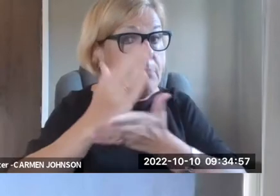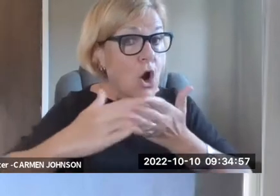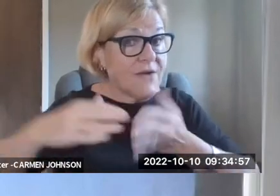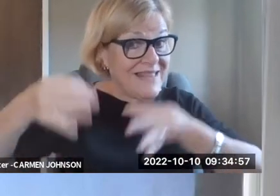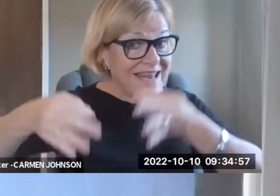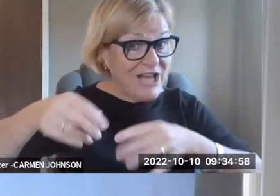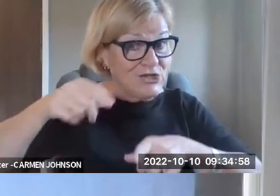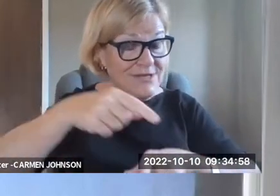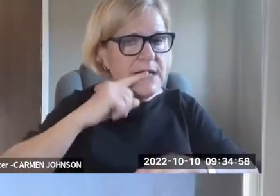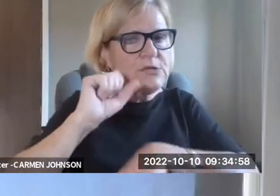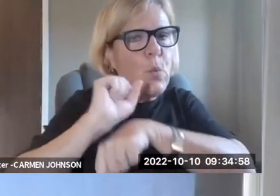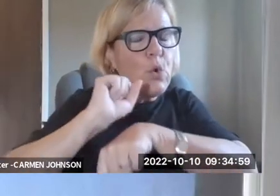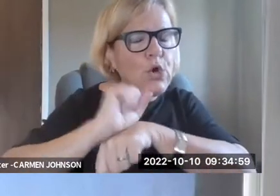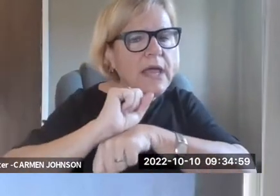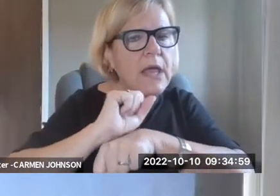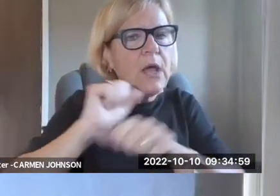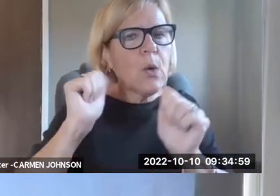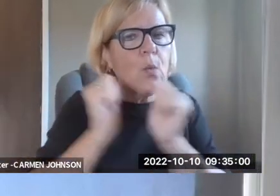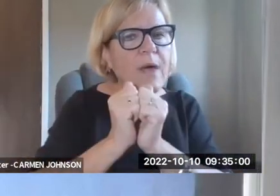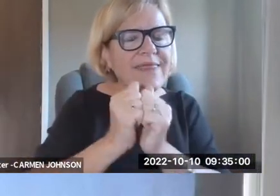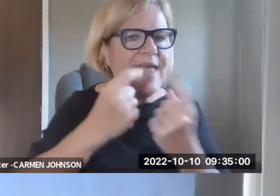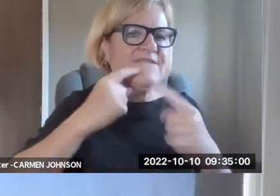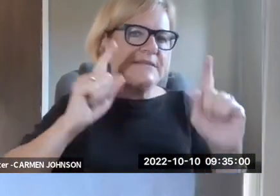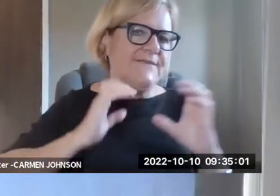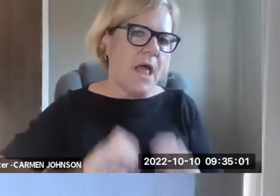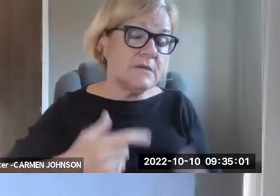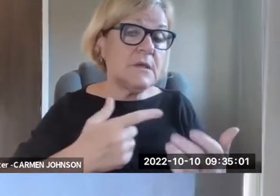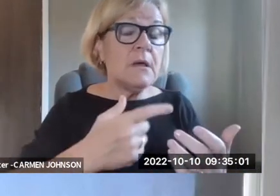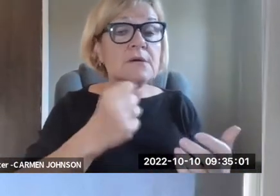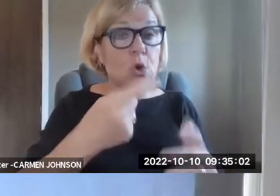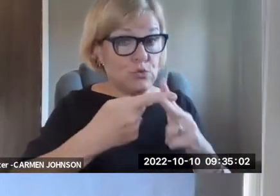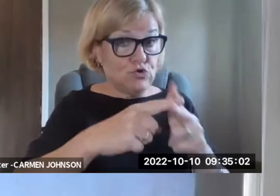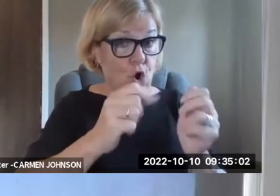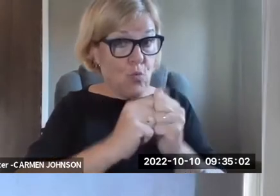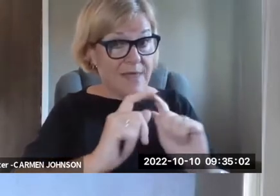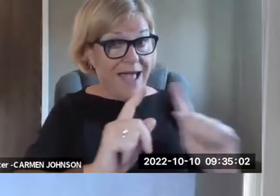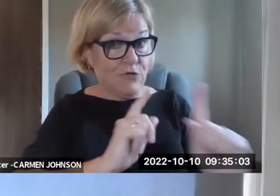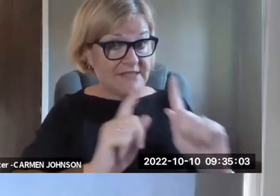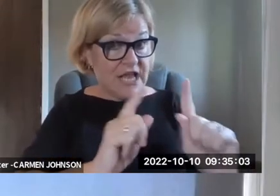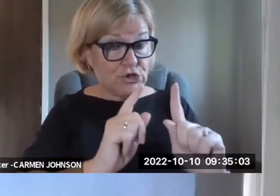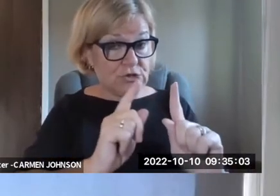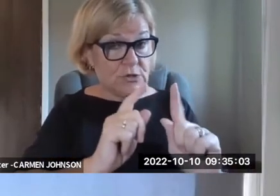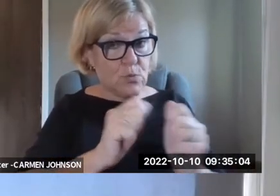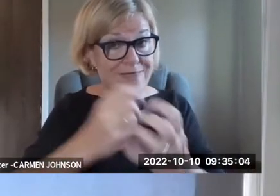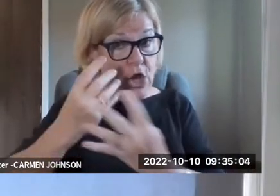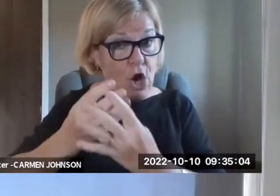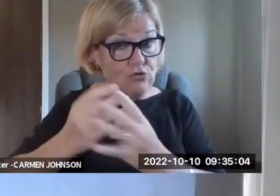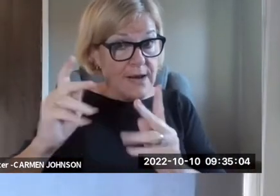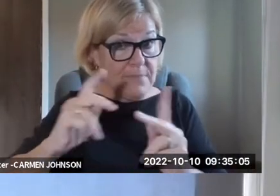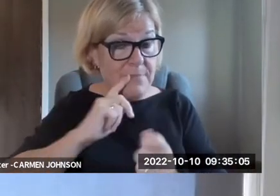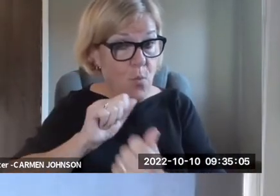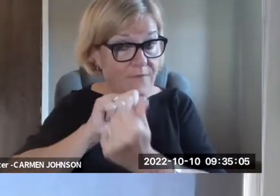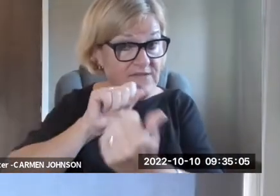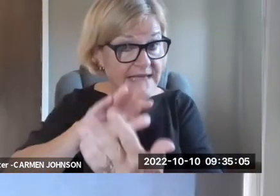every stage of litigation. Um, you know, the, the most important part of litigation like this is working with,